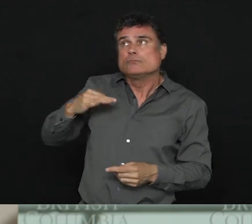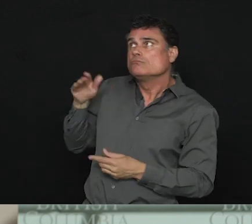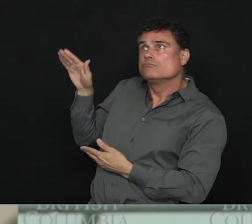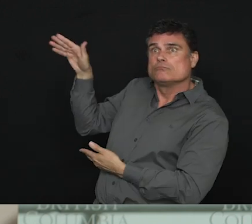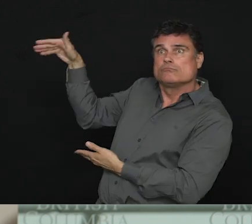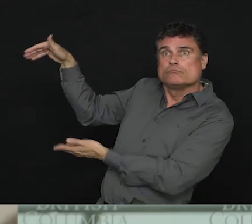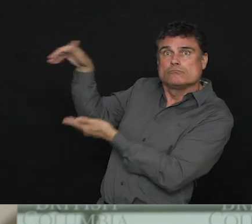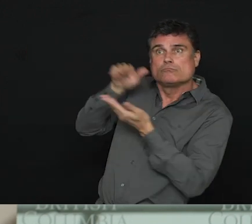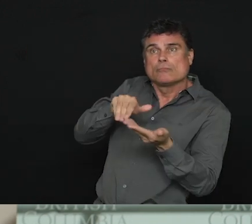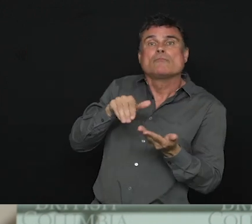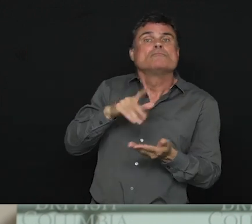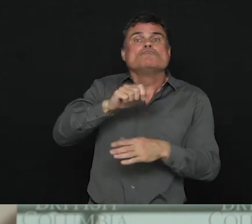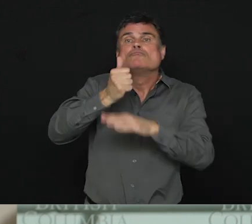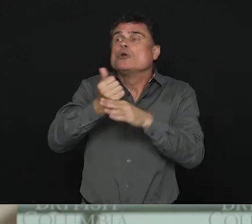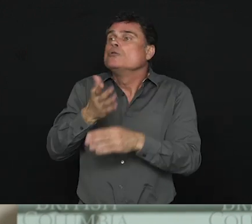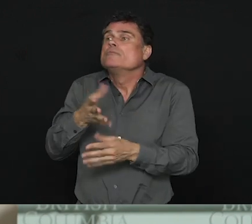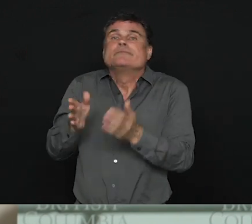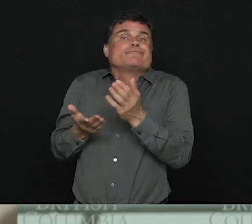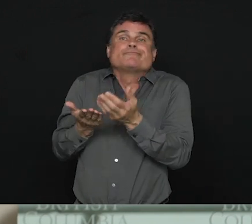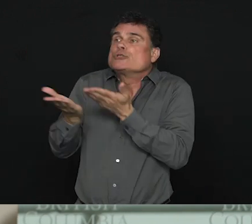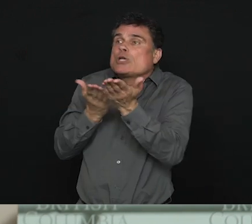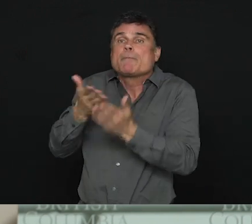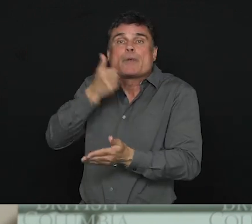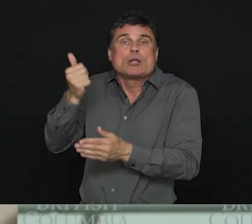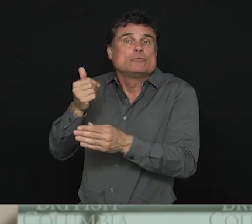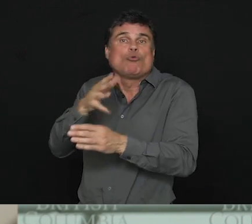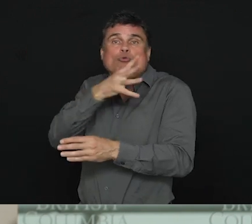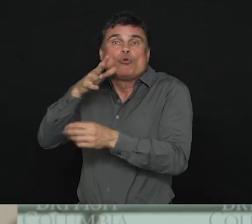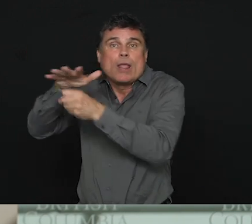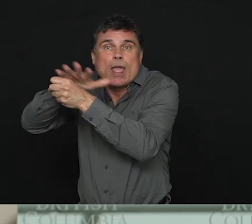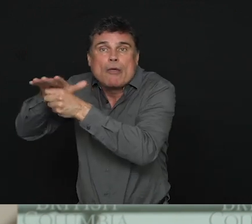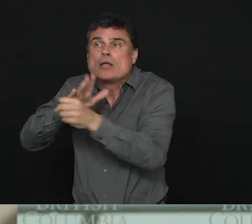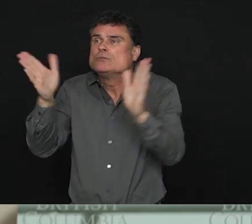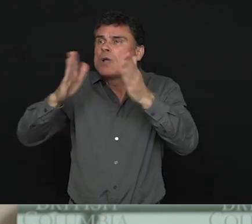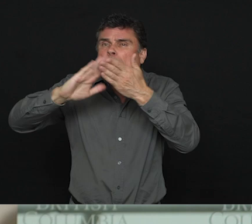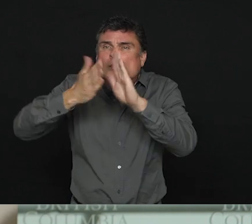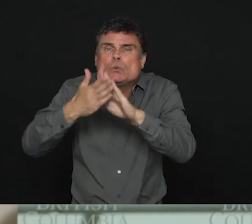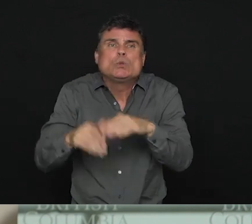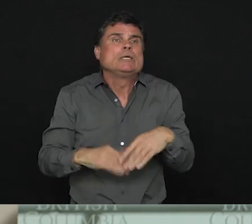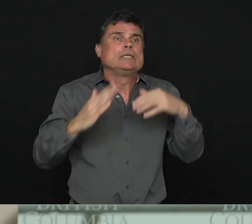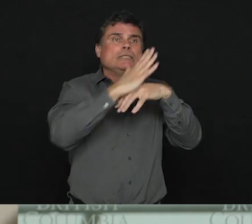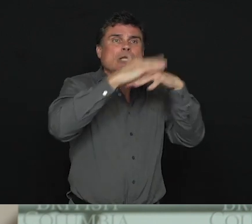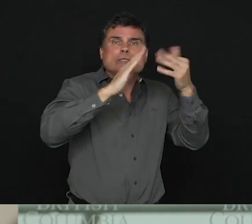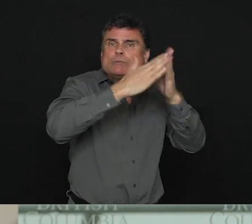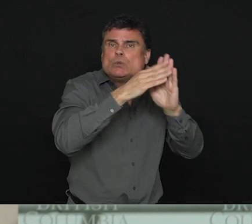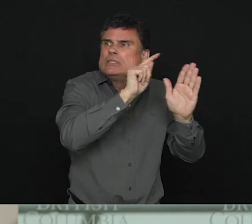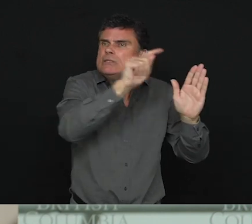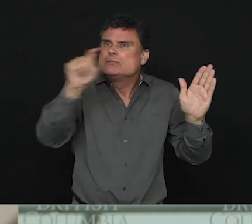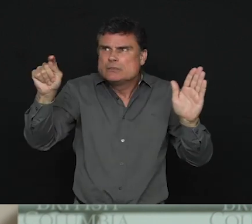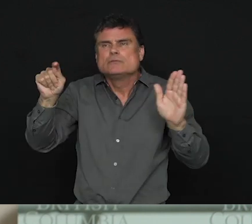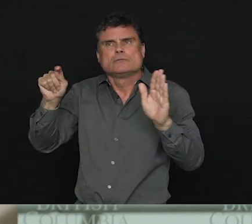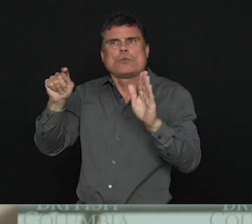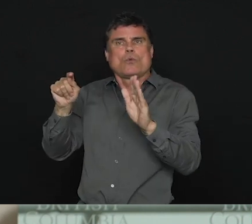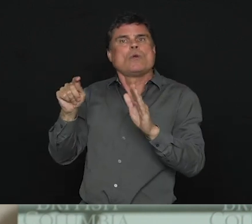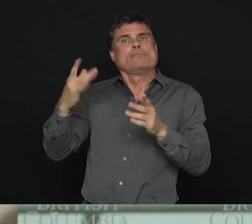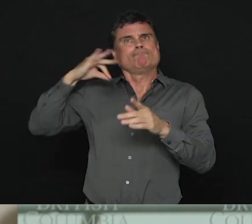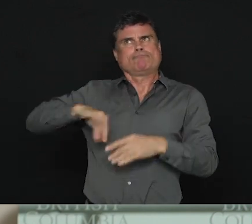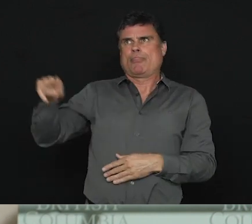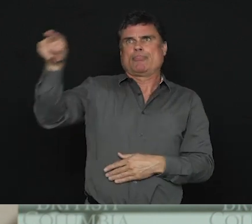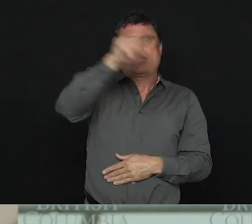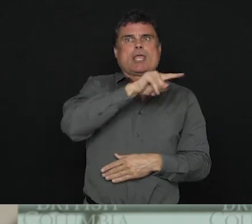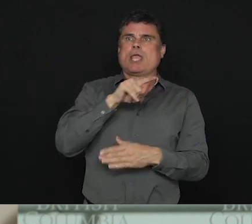of these projects are in the planning stage and will begin to benefit communities in the coming months and years. Since July